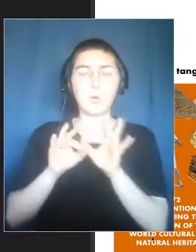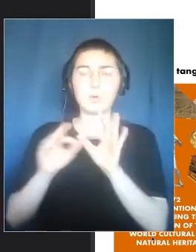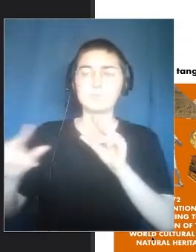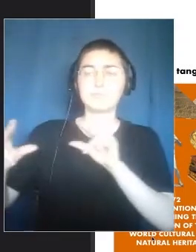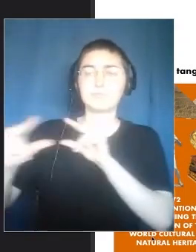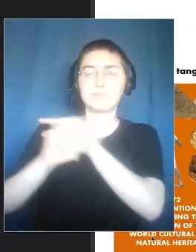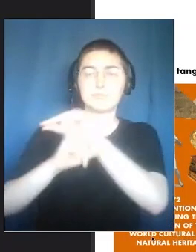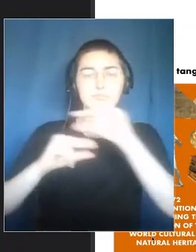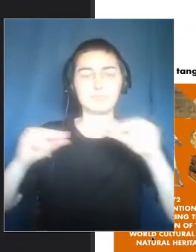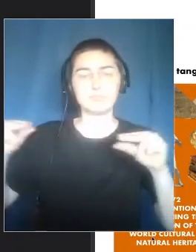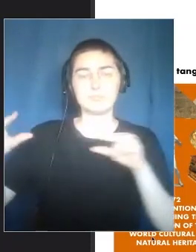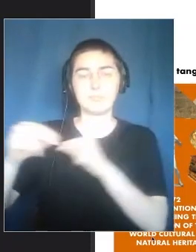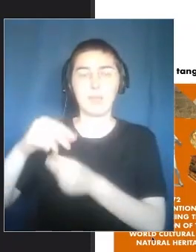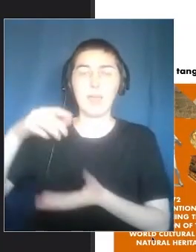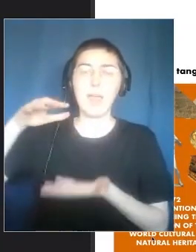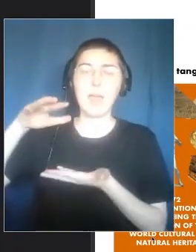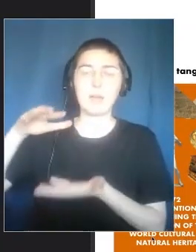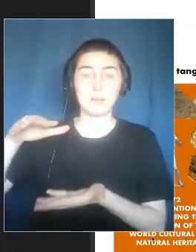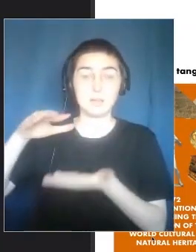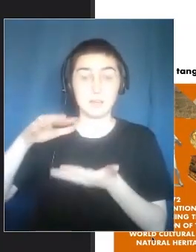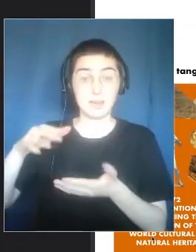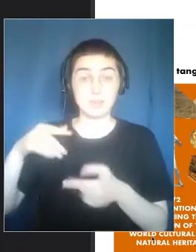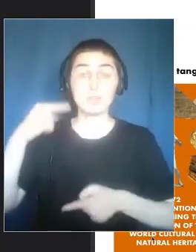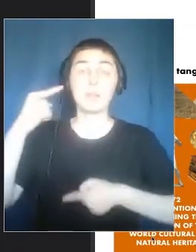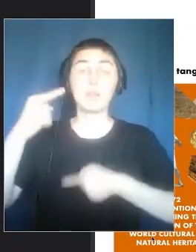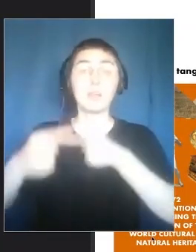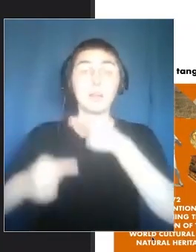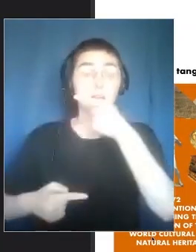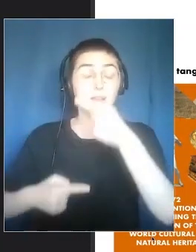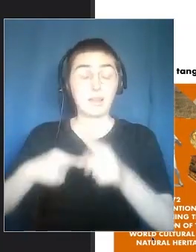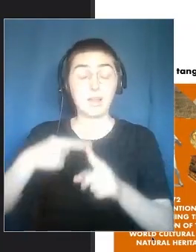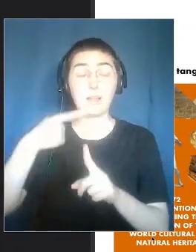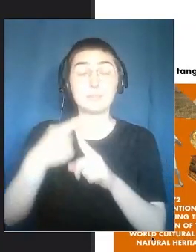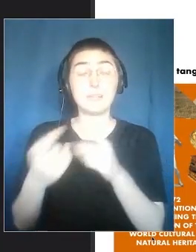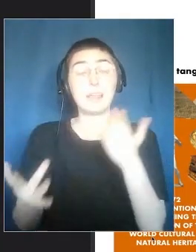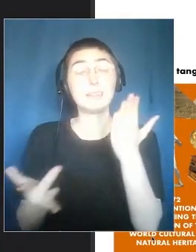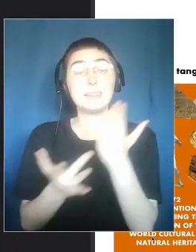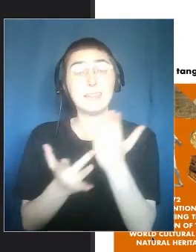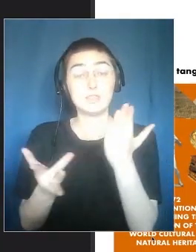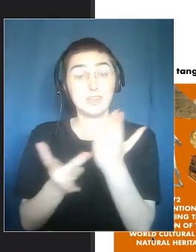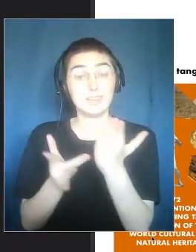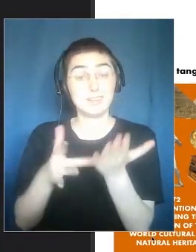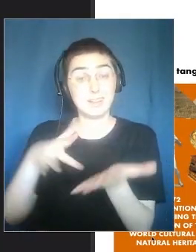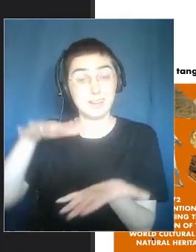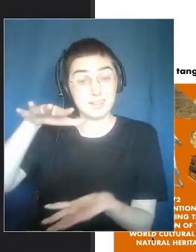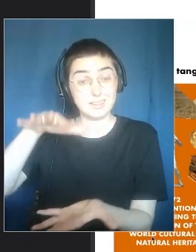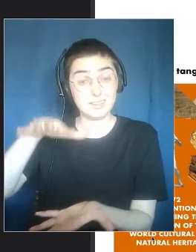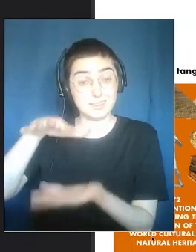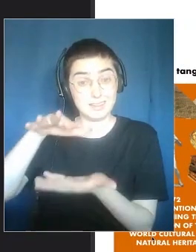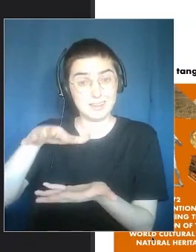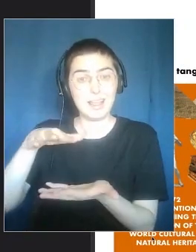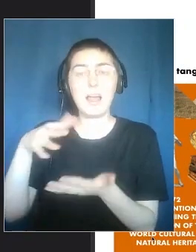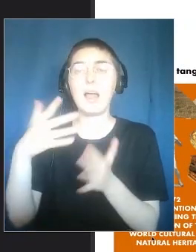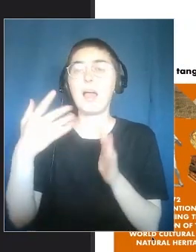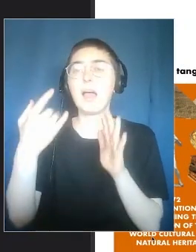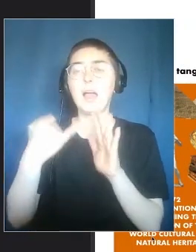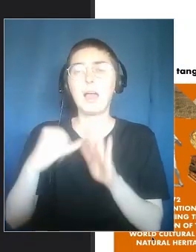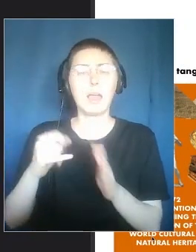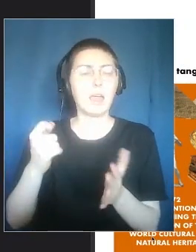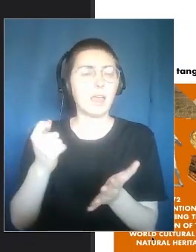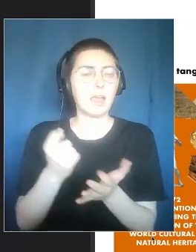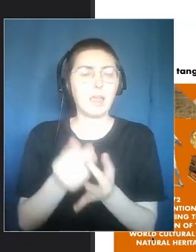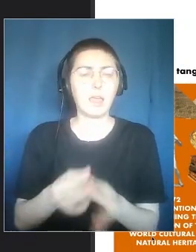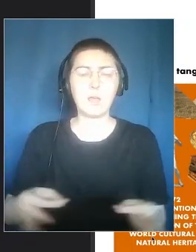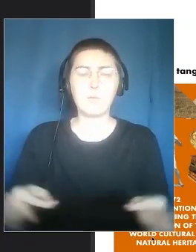intangible culture. We also have